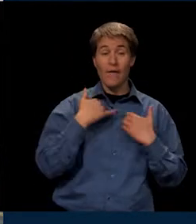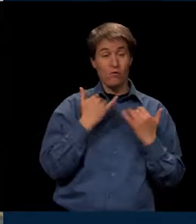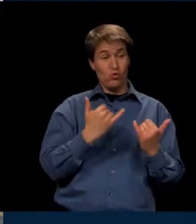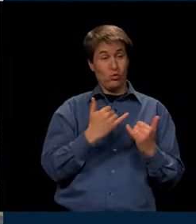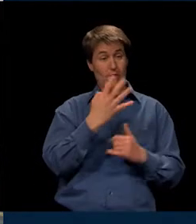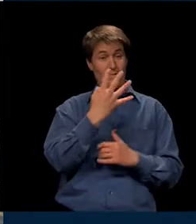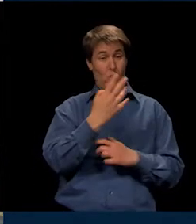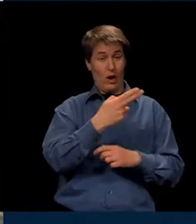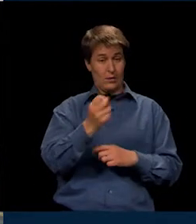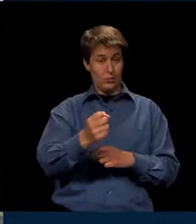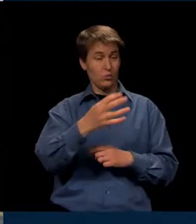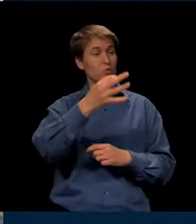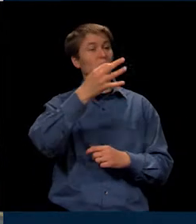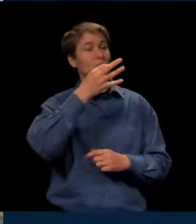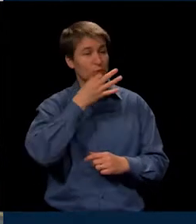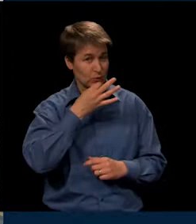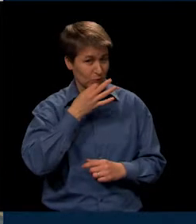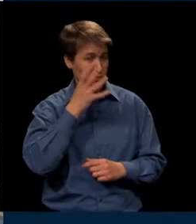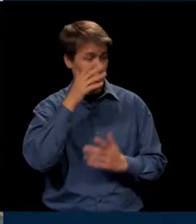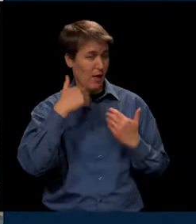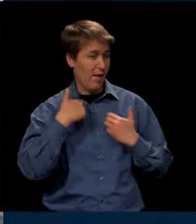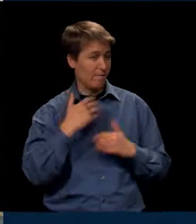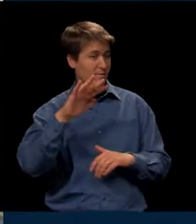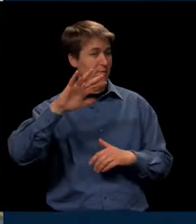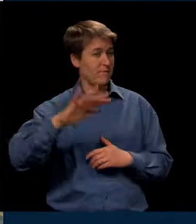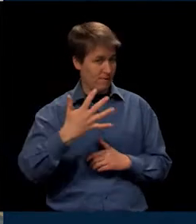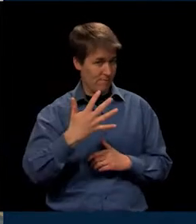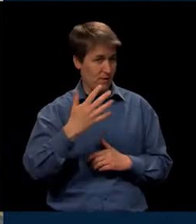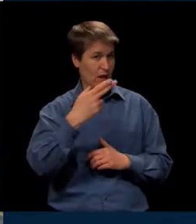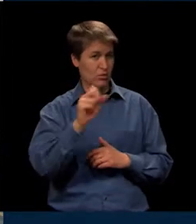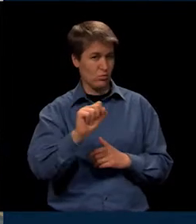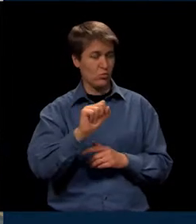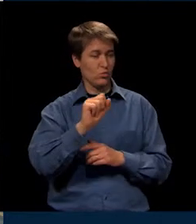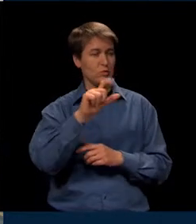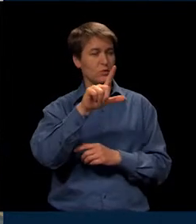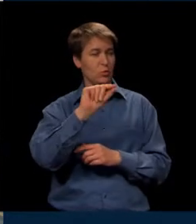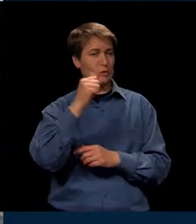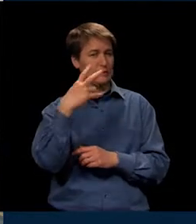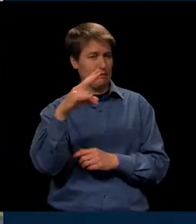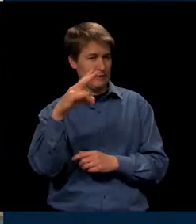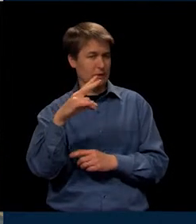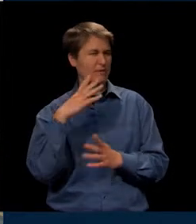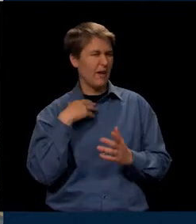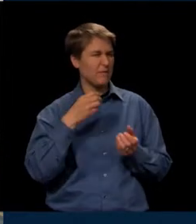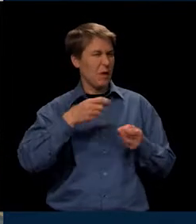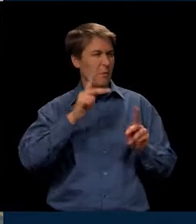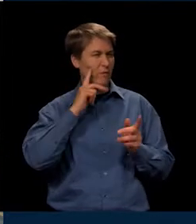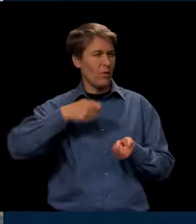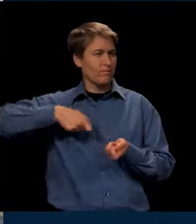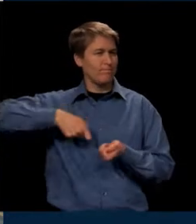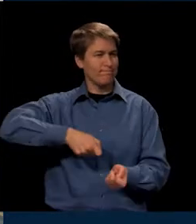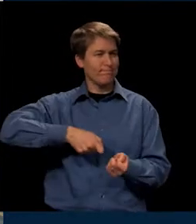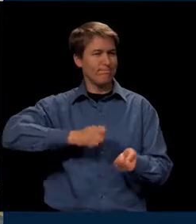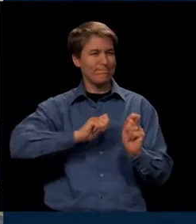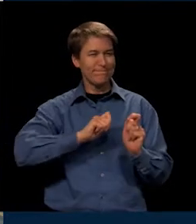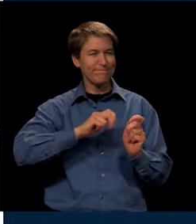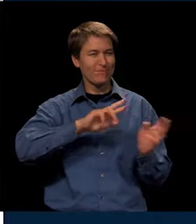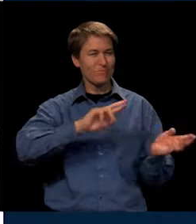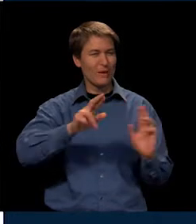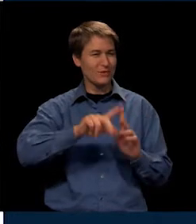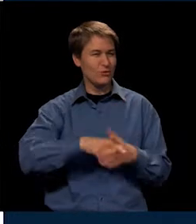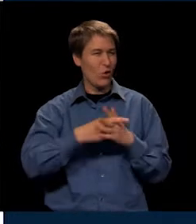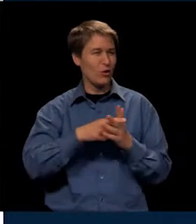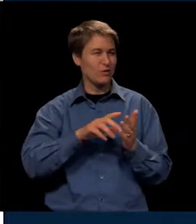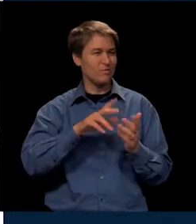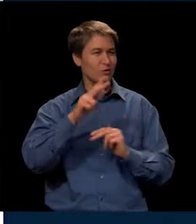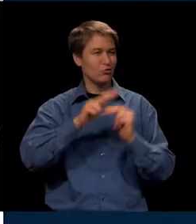about to unveil our fifth high school, 2017, you had the opportunity to do that little groundbreaking. And so with that, we are going